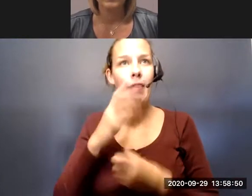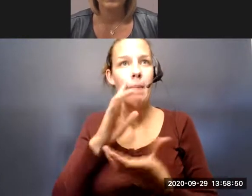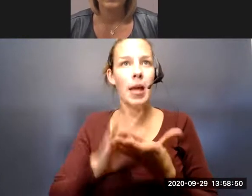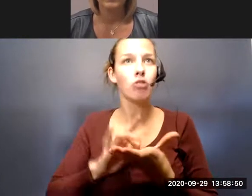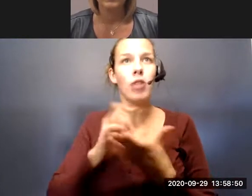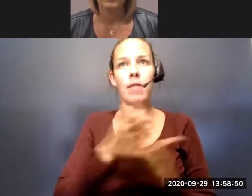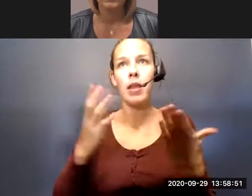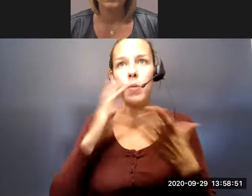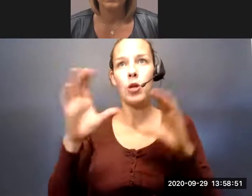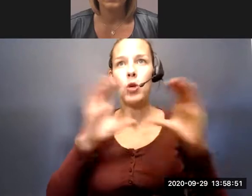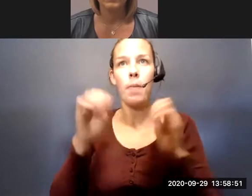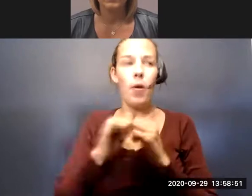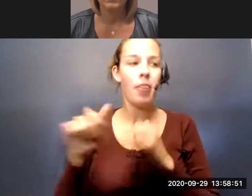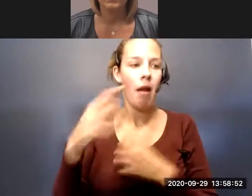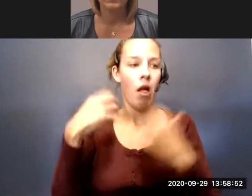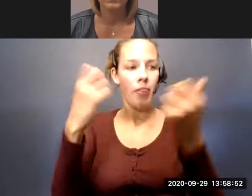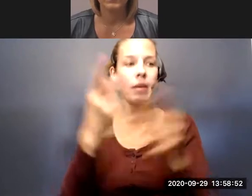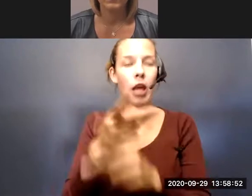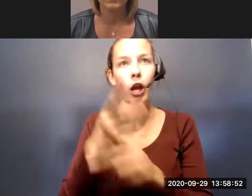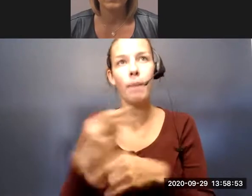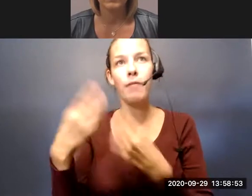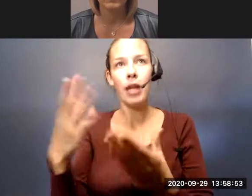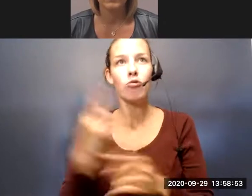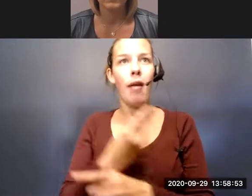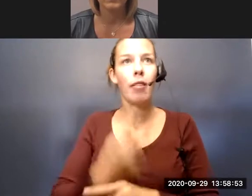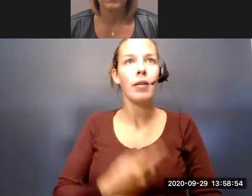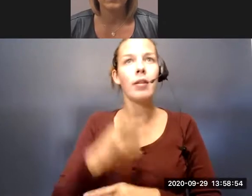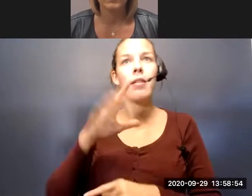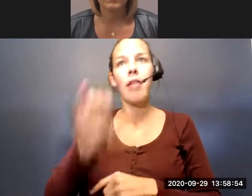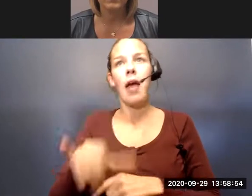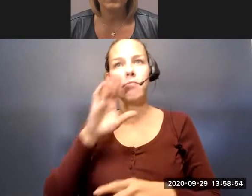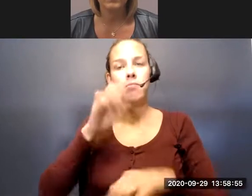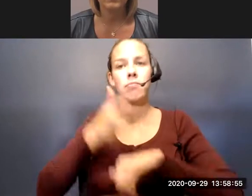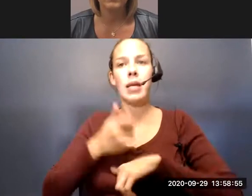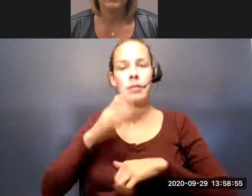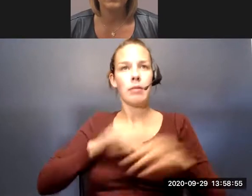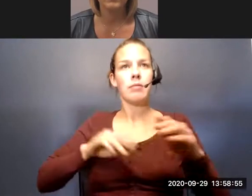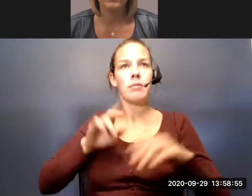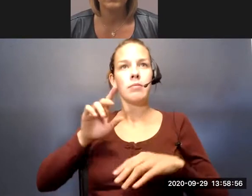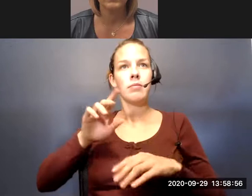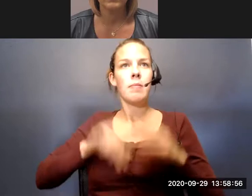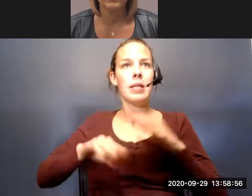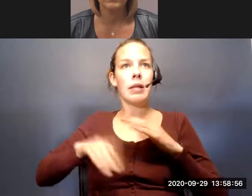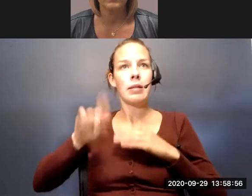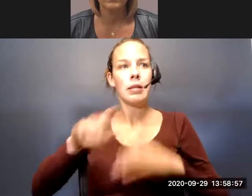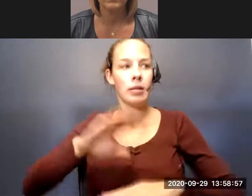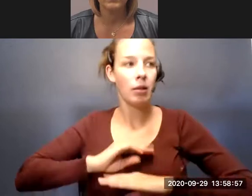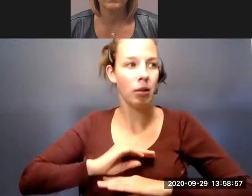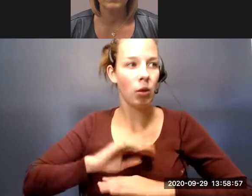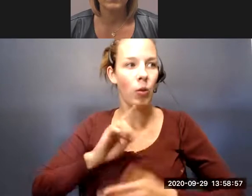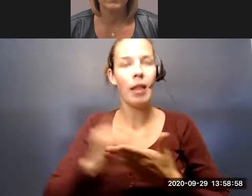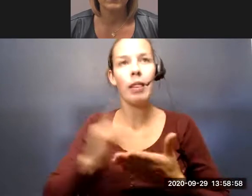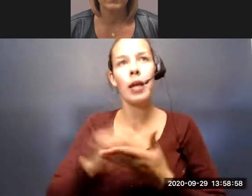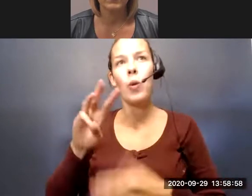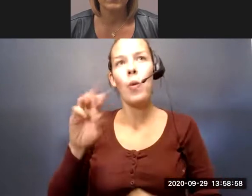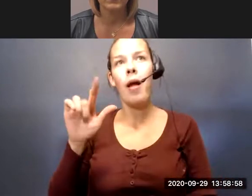that they're able to communicate with their healthcare providers regularly. And kind of get all those basic needs met. The weekly wellness checks are really